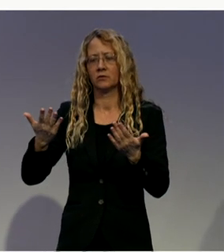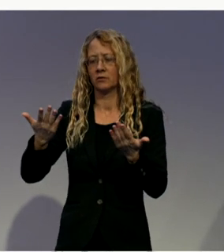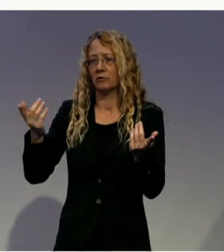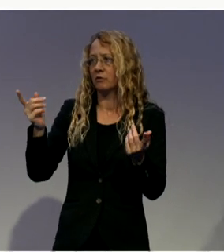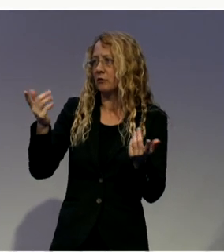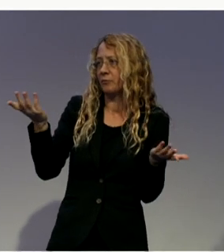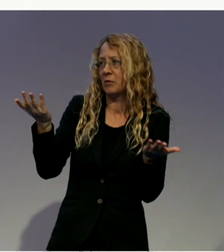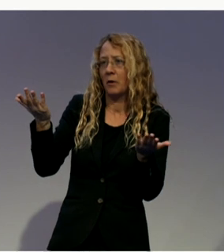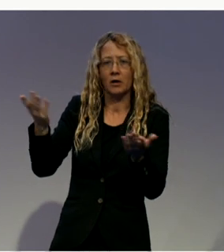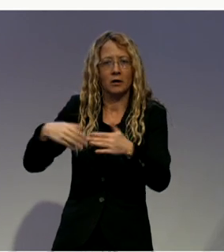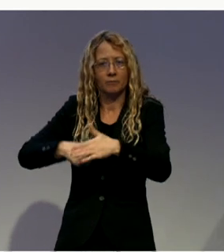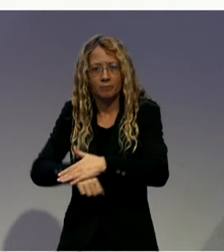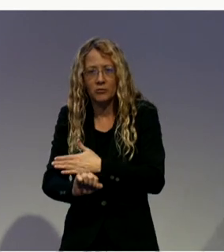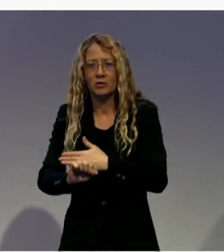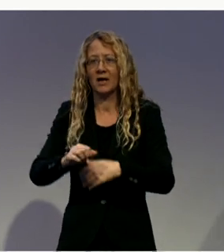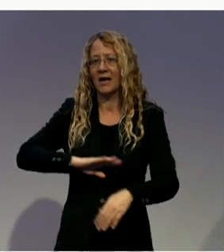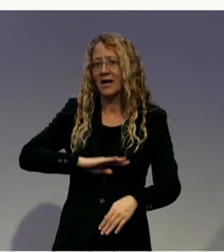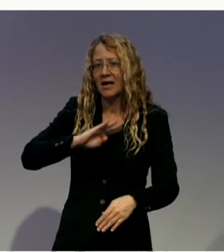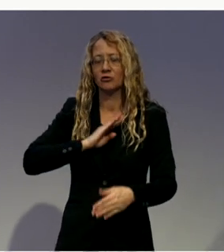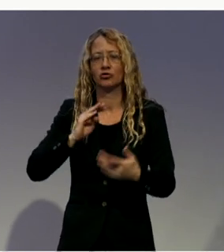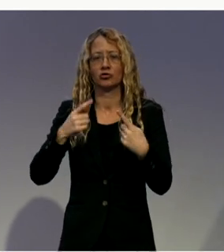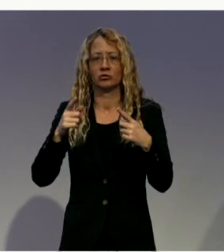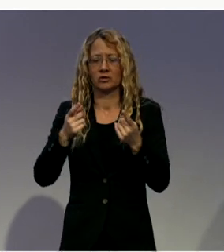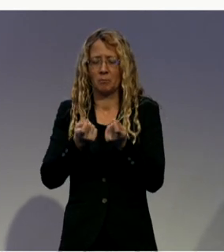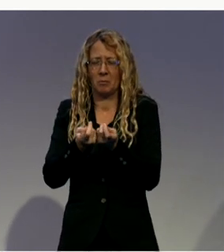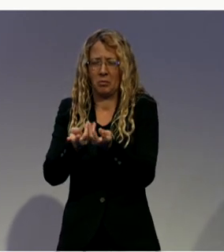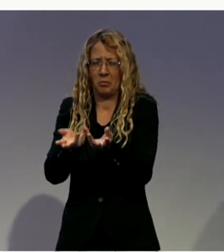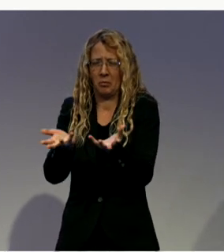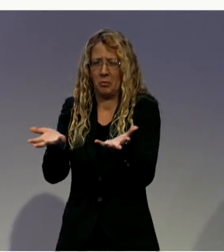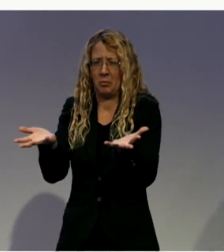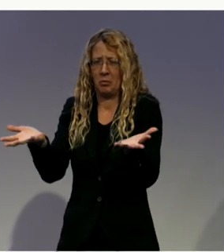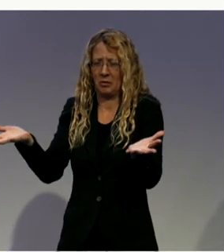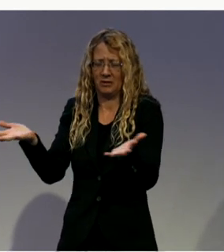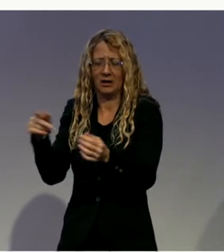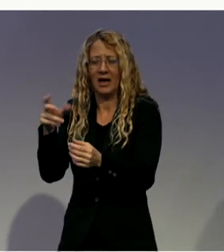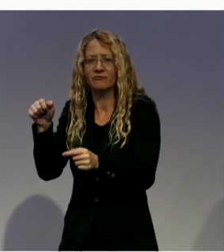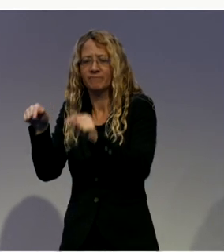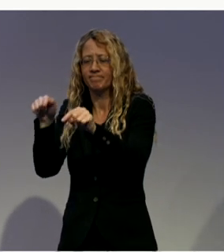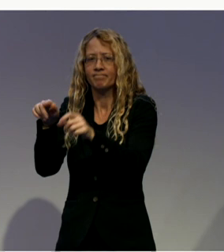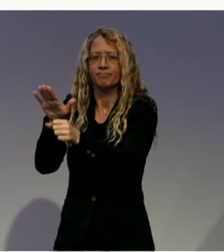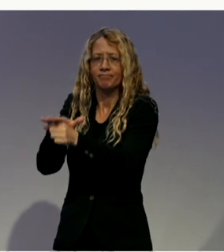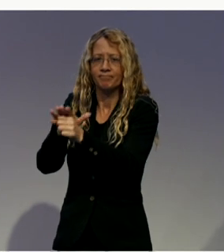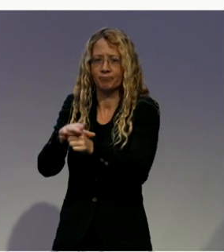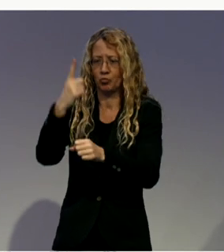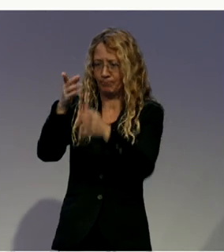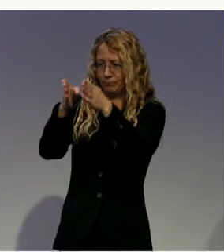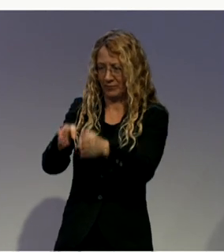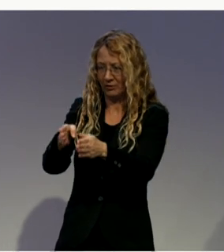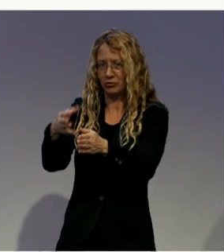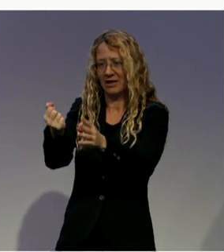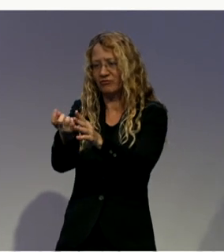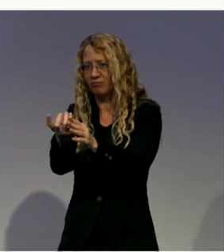So we can see the definition of multiple discrimination, which we might all face.